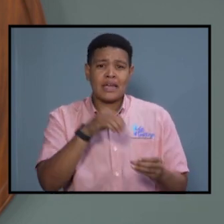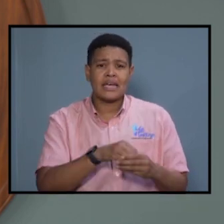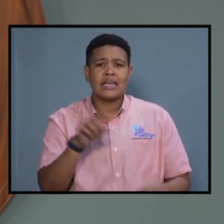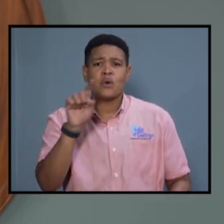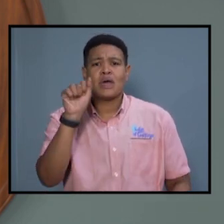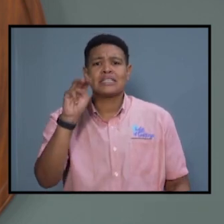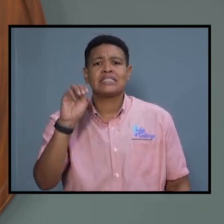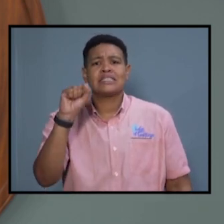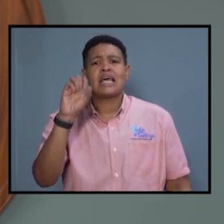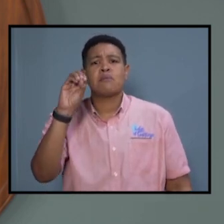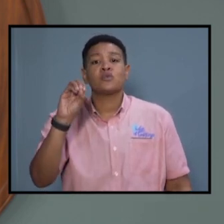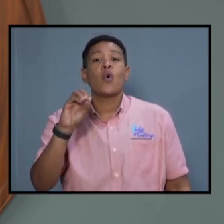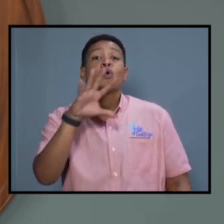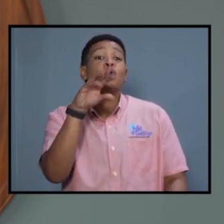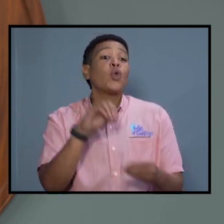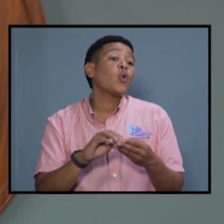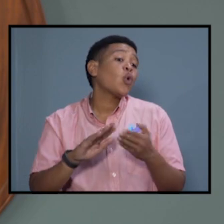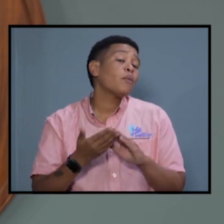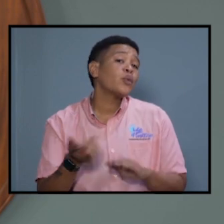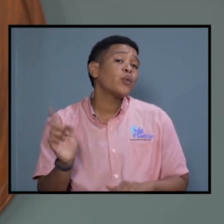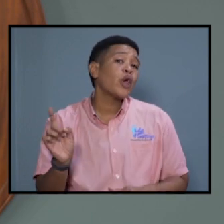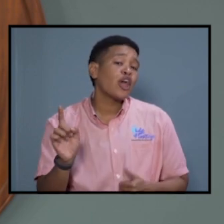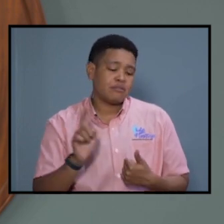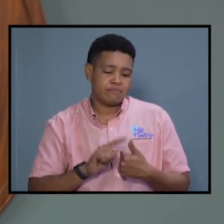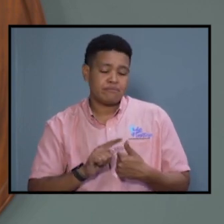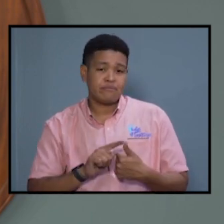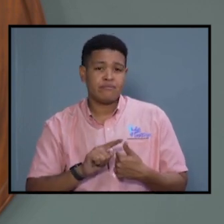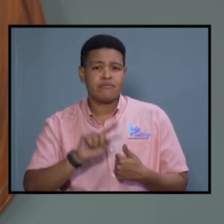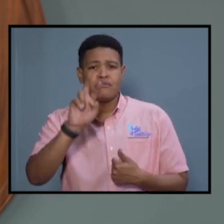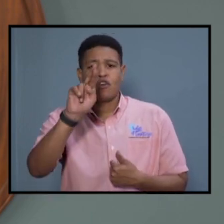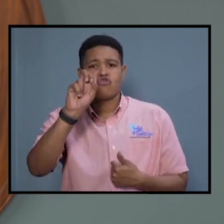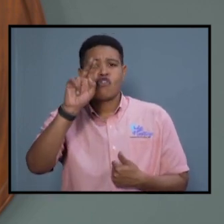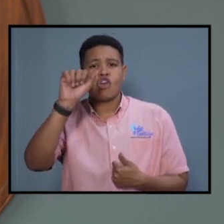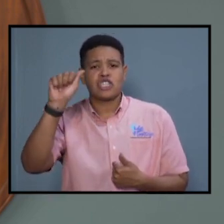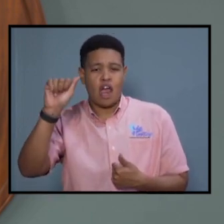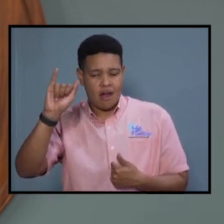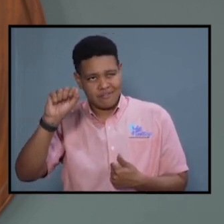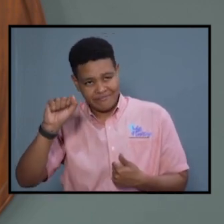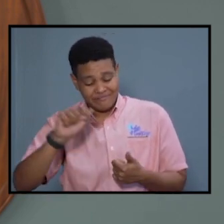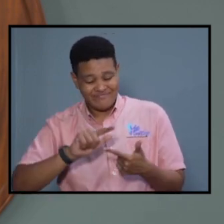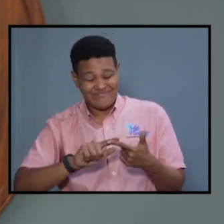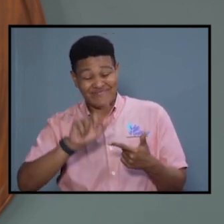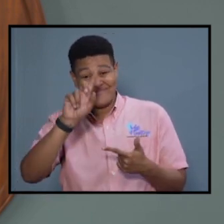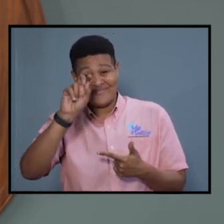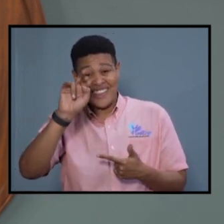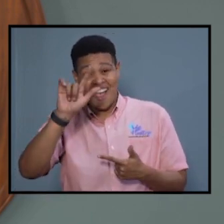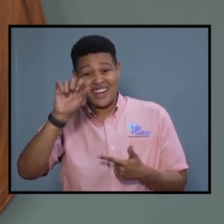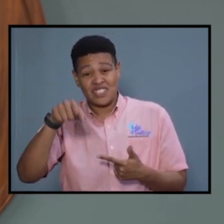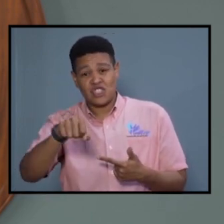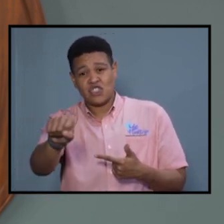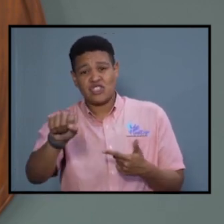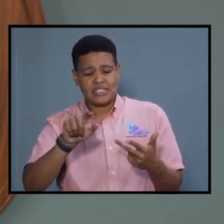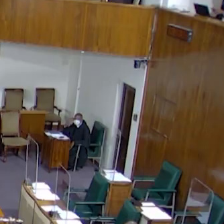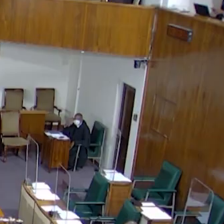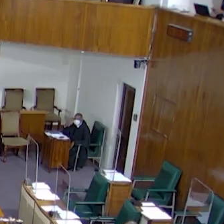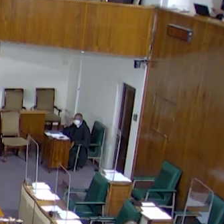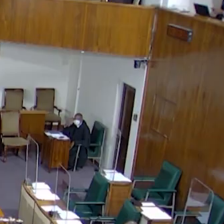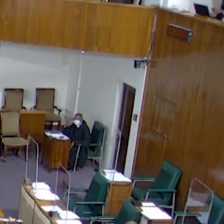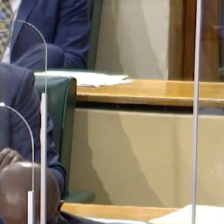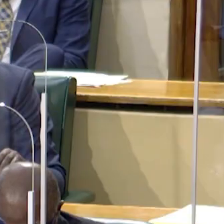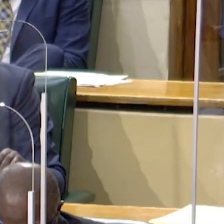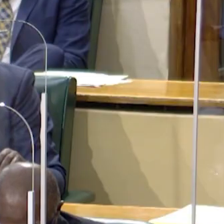to include the communities of Russia, Dalling Street and Dexter Street.